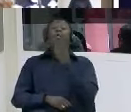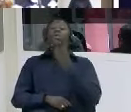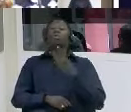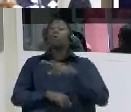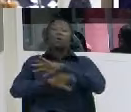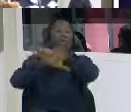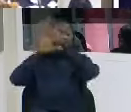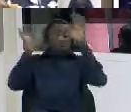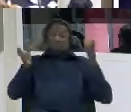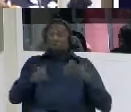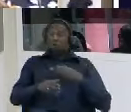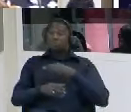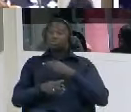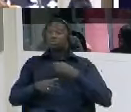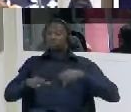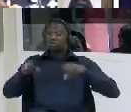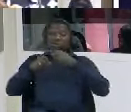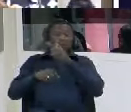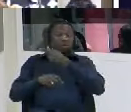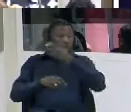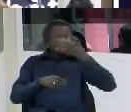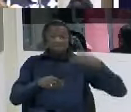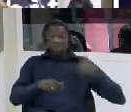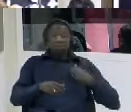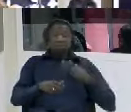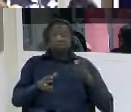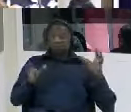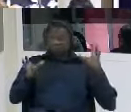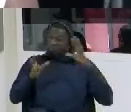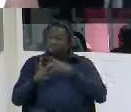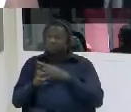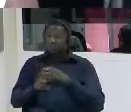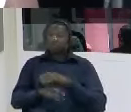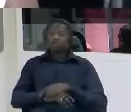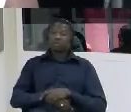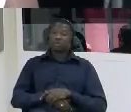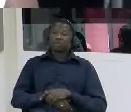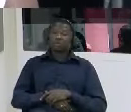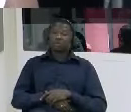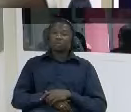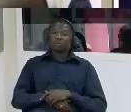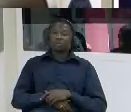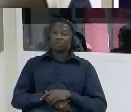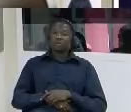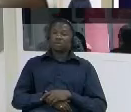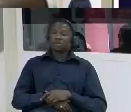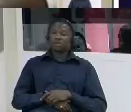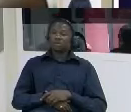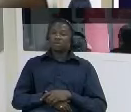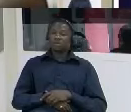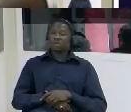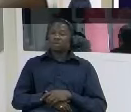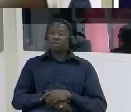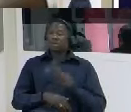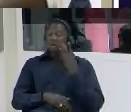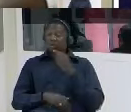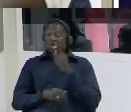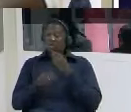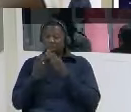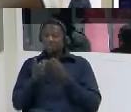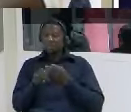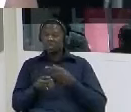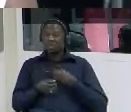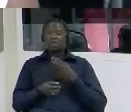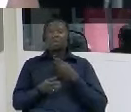and how did they attempt to kidnap him they came and were shouting his name yeah yeah yeah we have a person for you